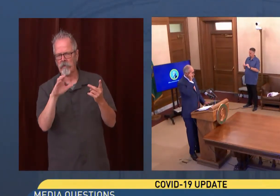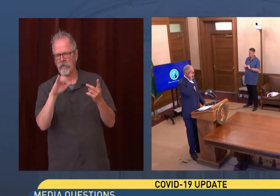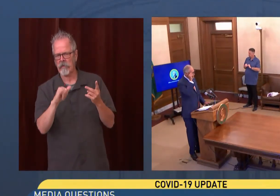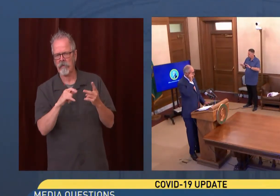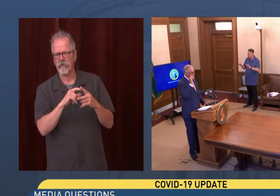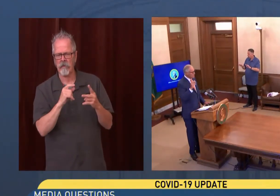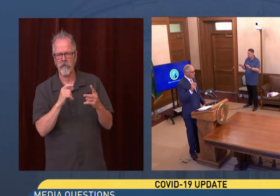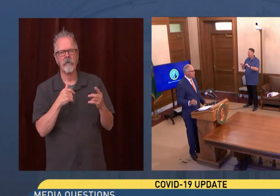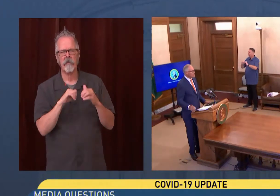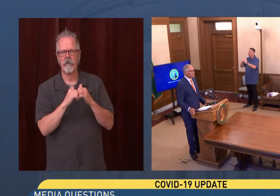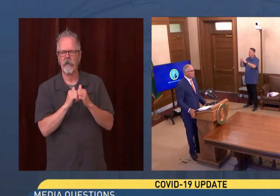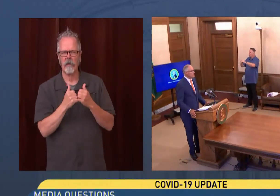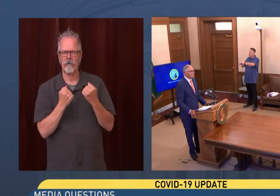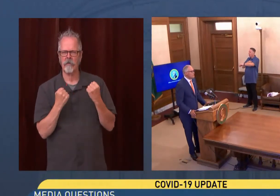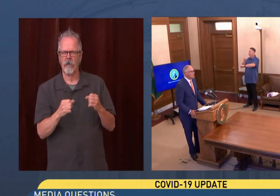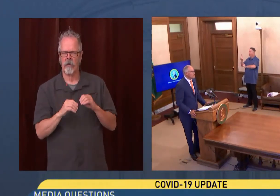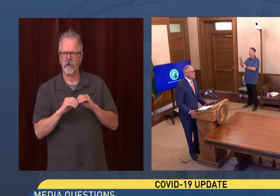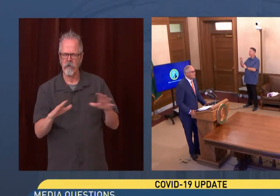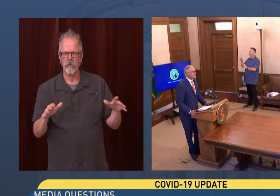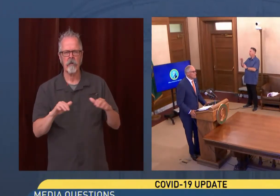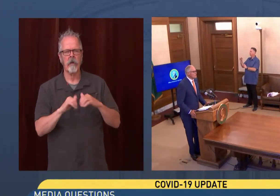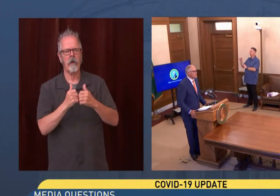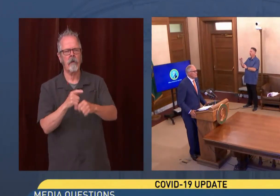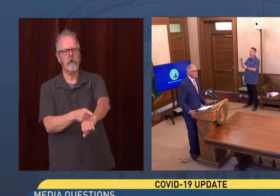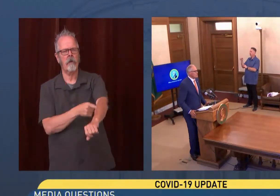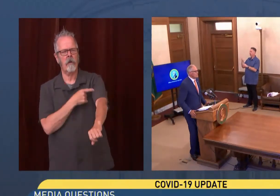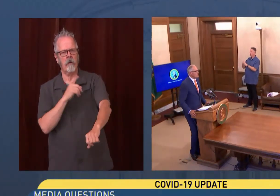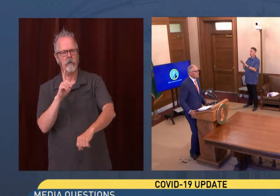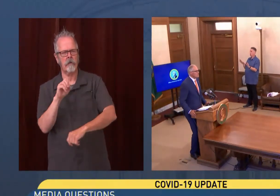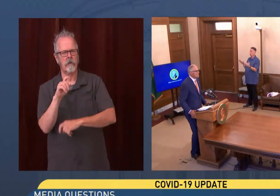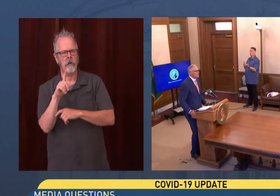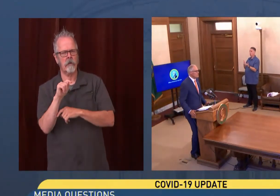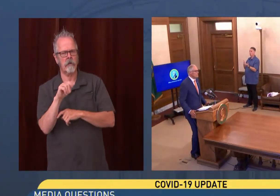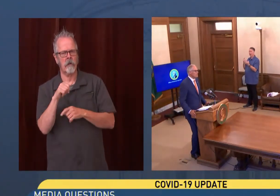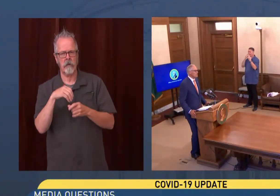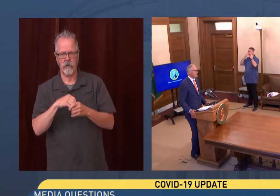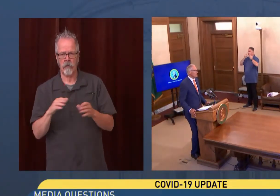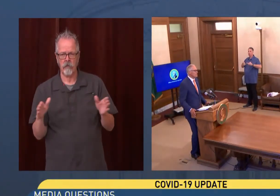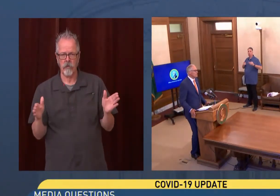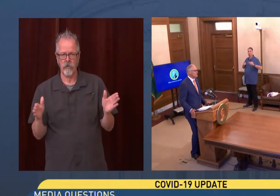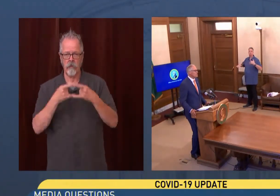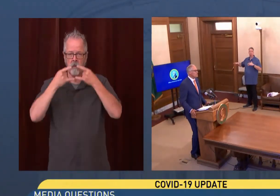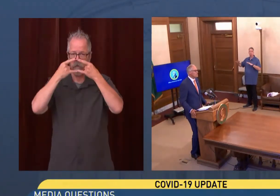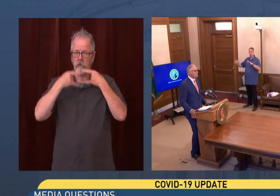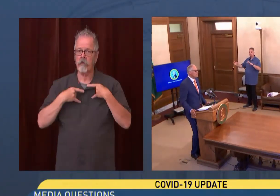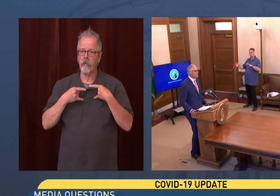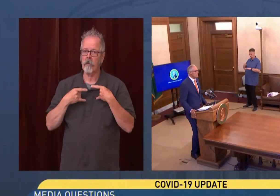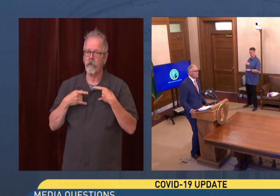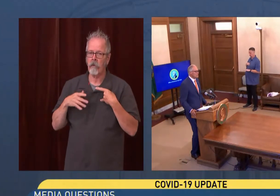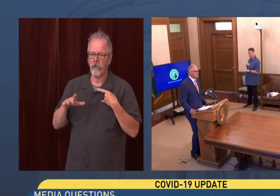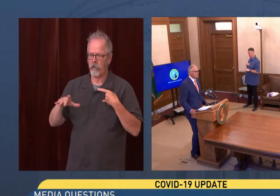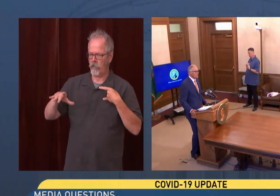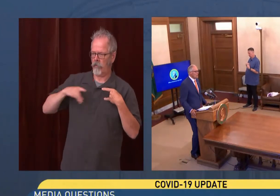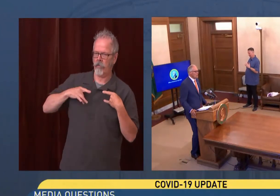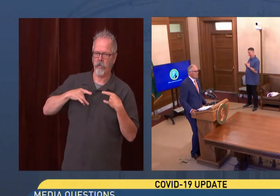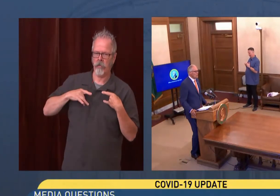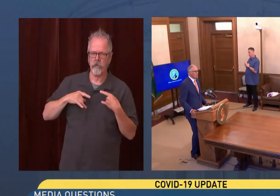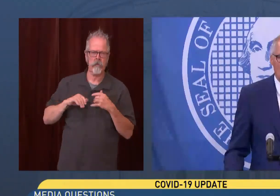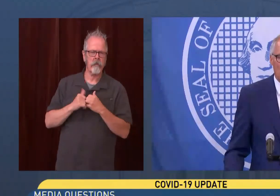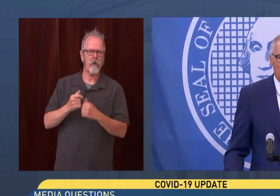know how long it takes to be in a room unmasked with the Delta variant before you're at risk of getting there?